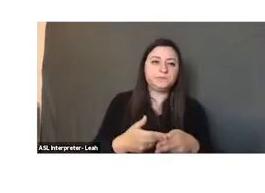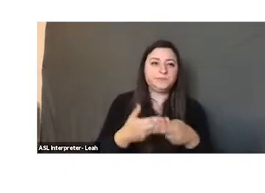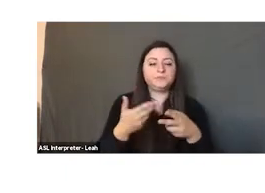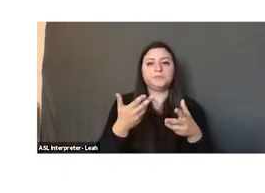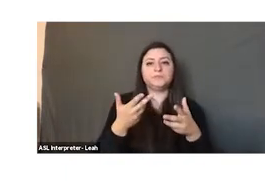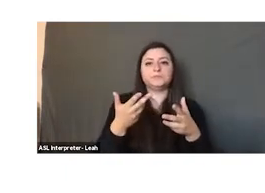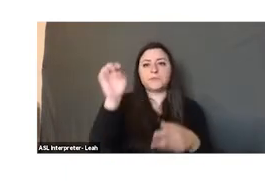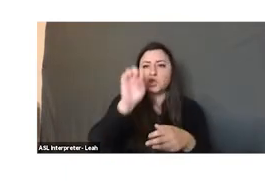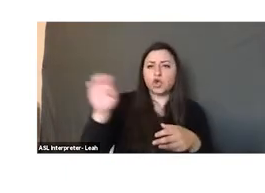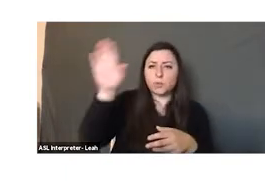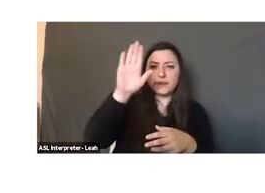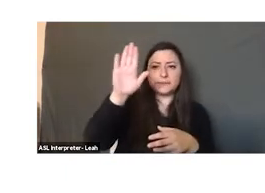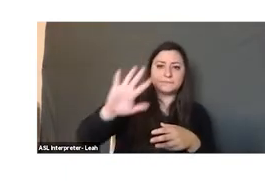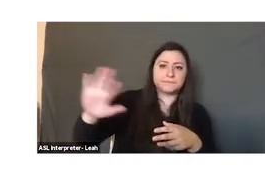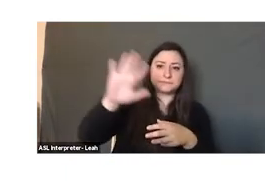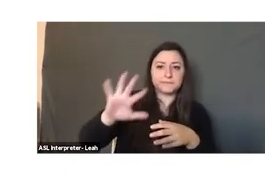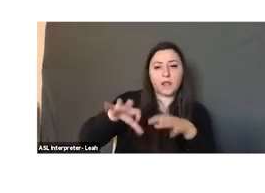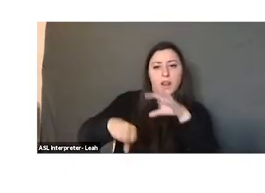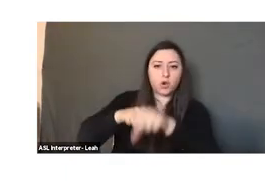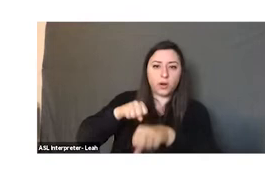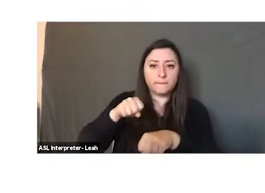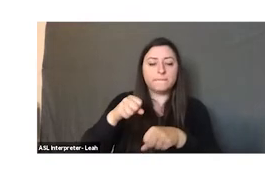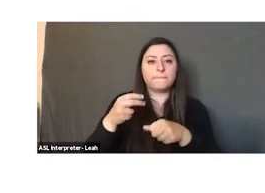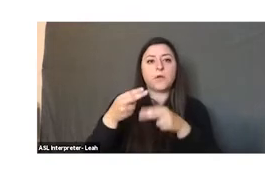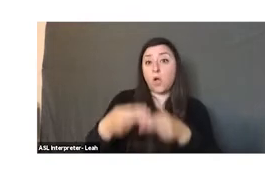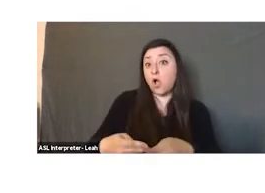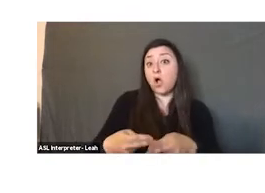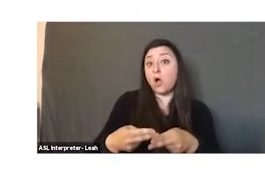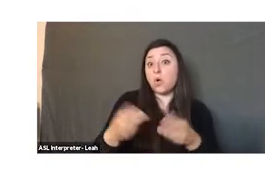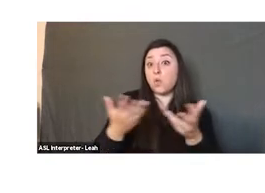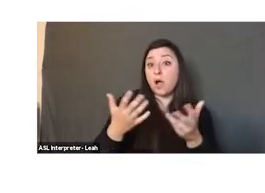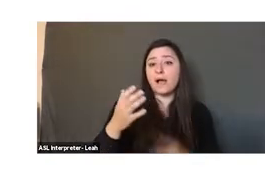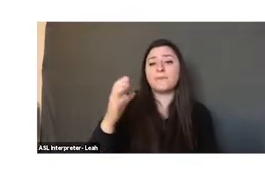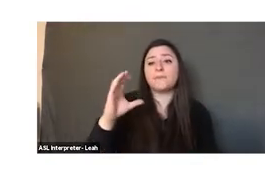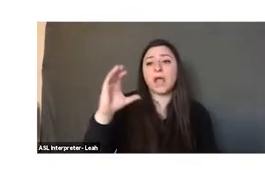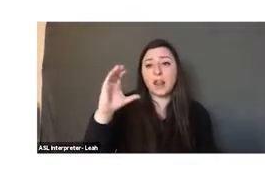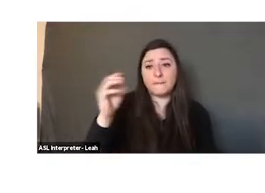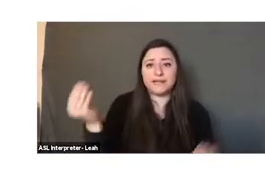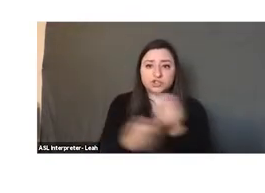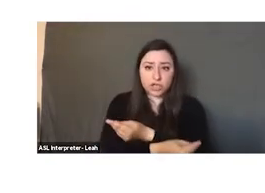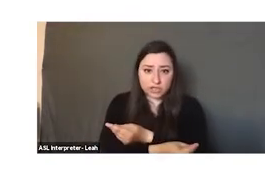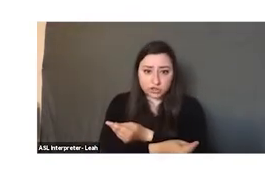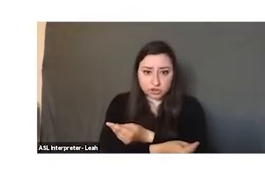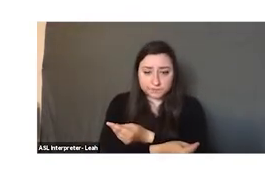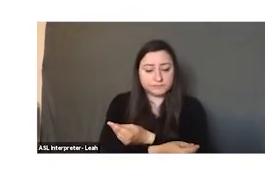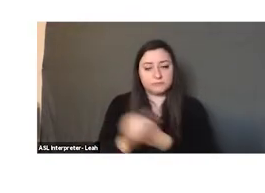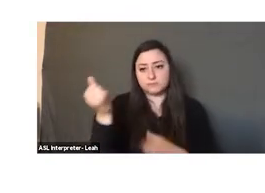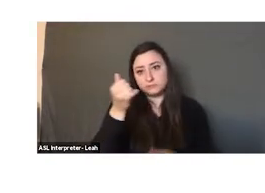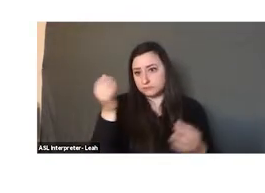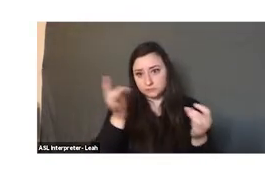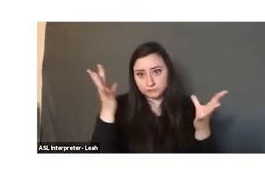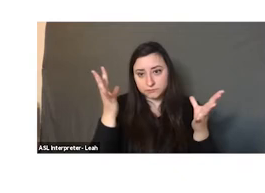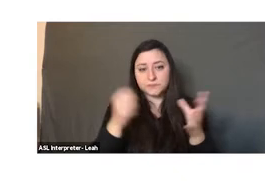European-centered colonialism calls the Colombian exchange, which was a catastrophe and then